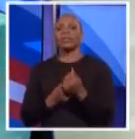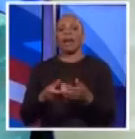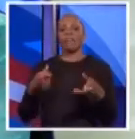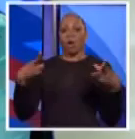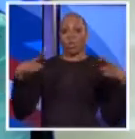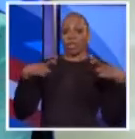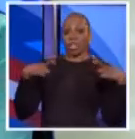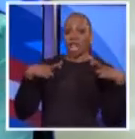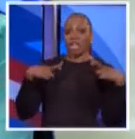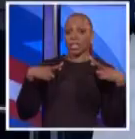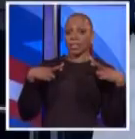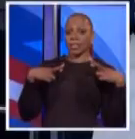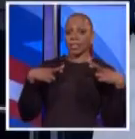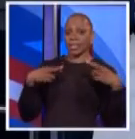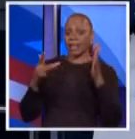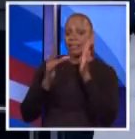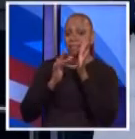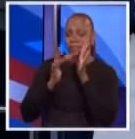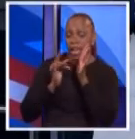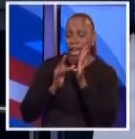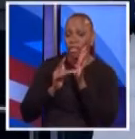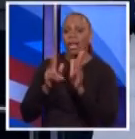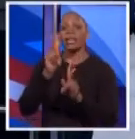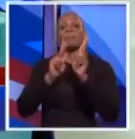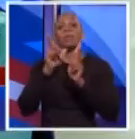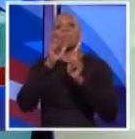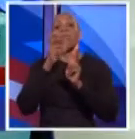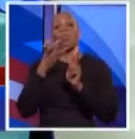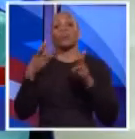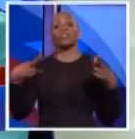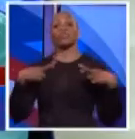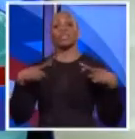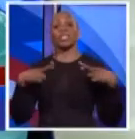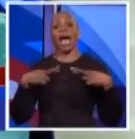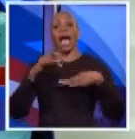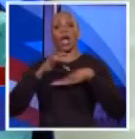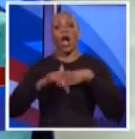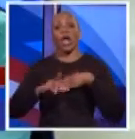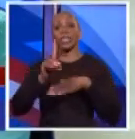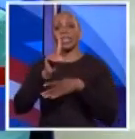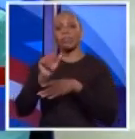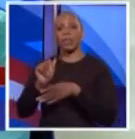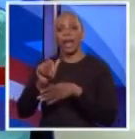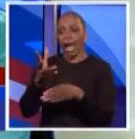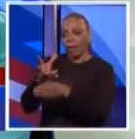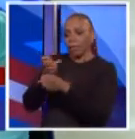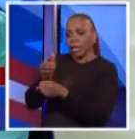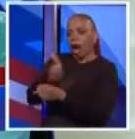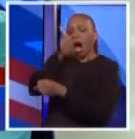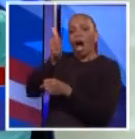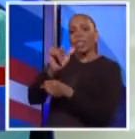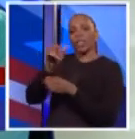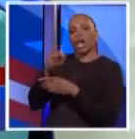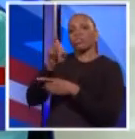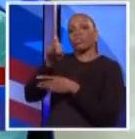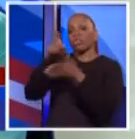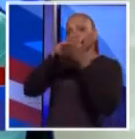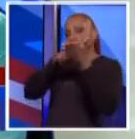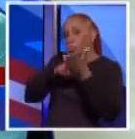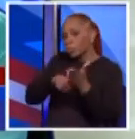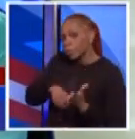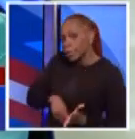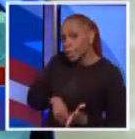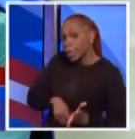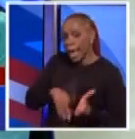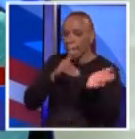abuse and the legions of people who retire early on disability and then get other jobs, should you audit or investigate the